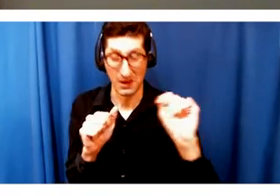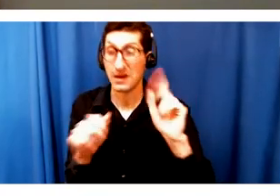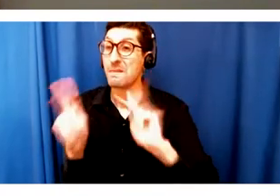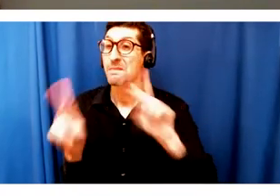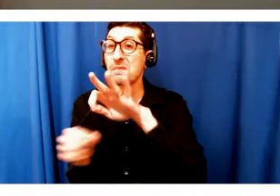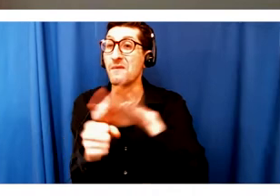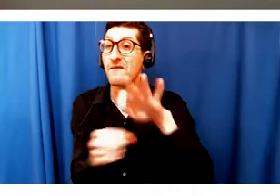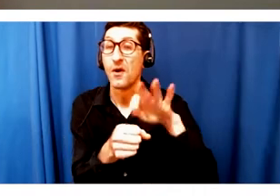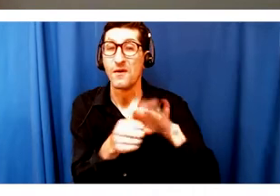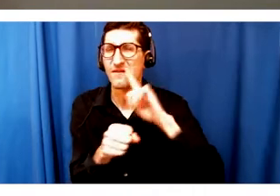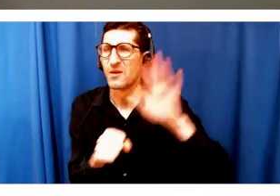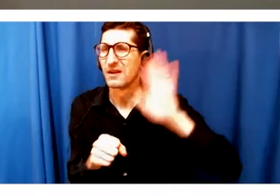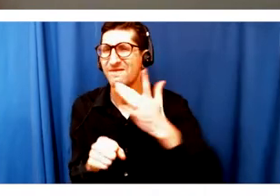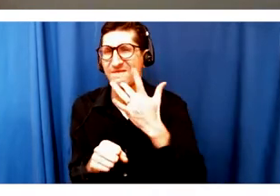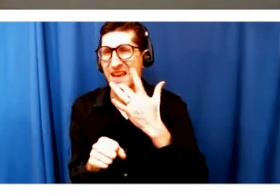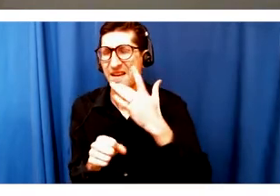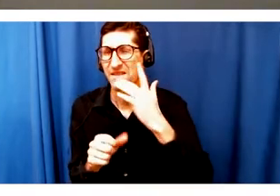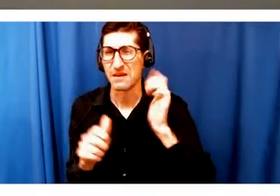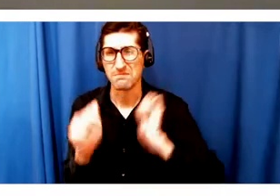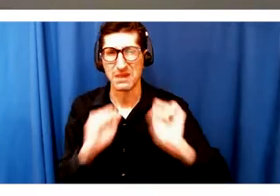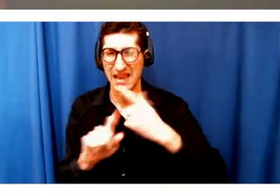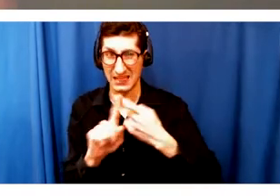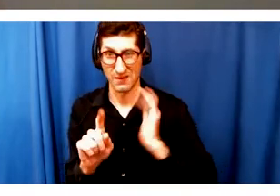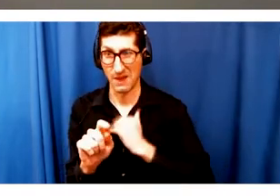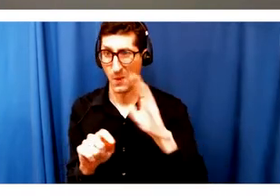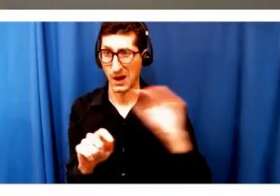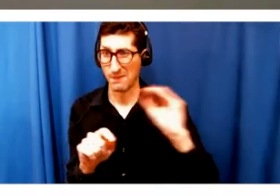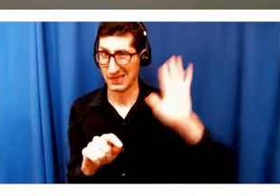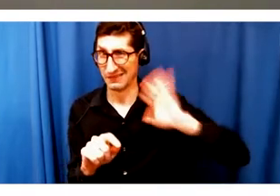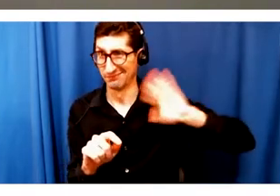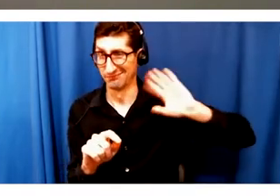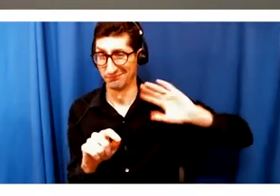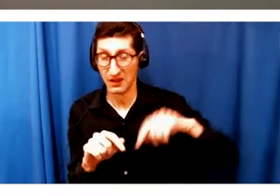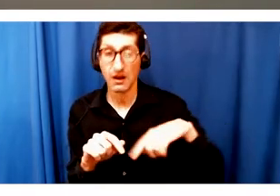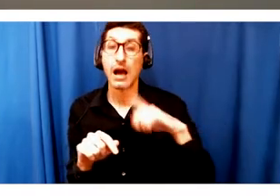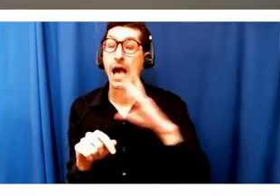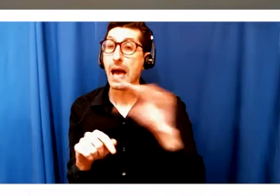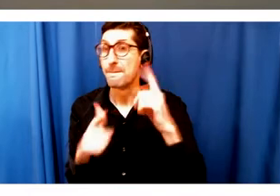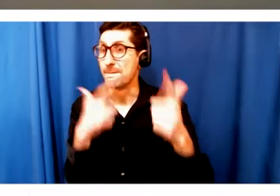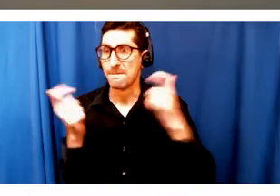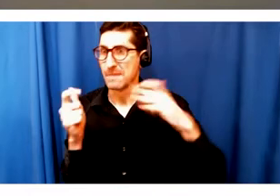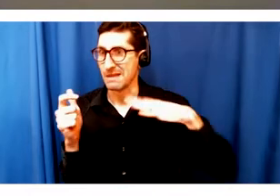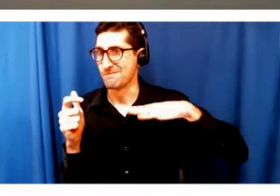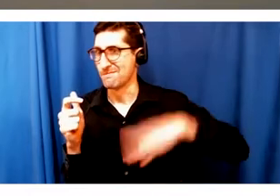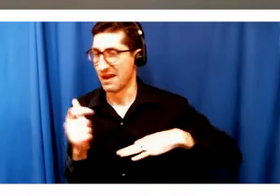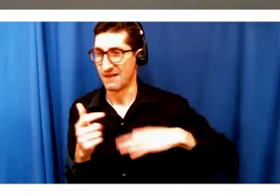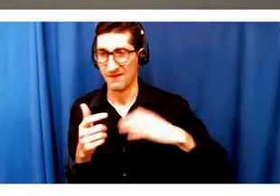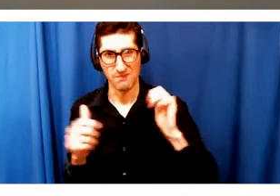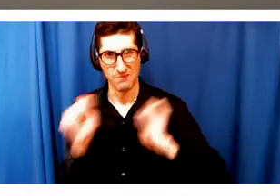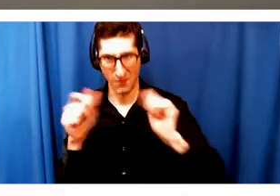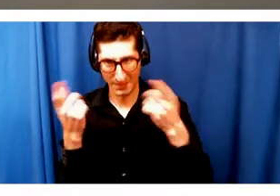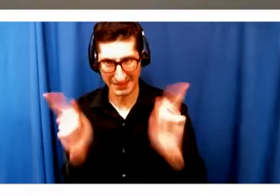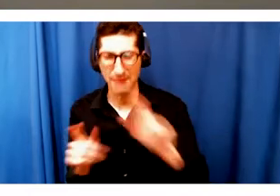speakeasy plays. And we have a huge anniversary benefit concert planned in mid-November. We also